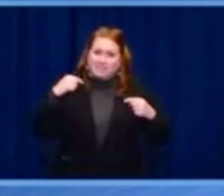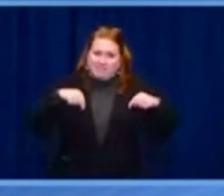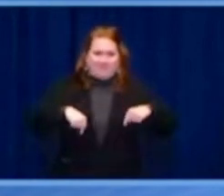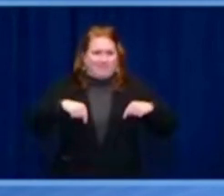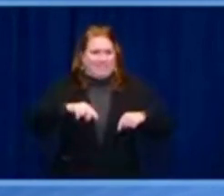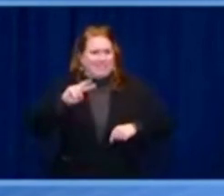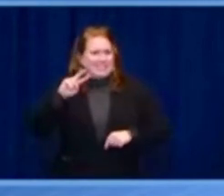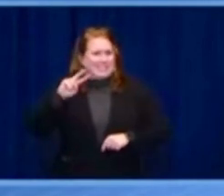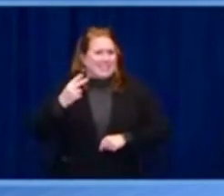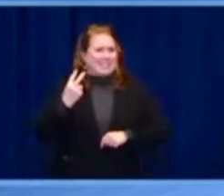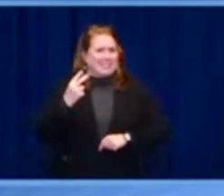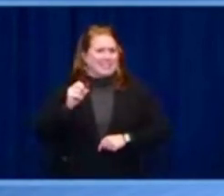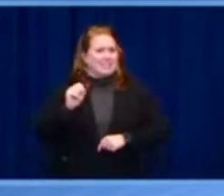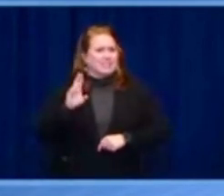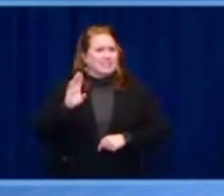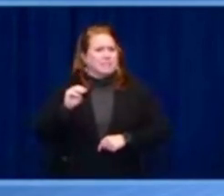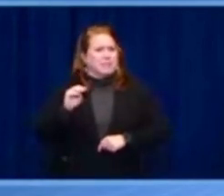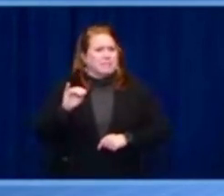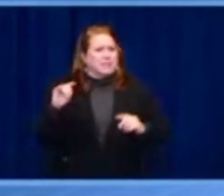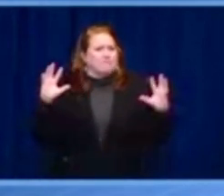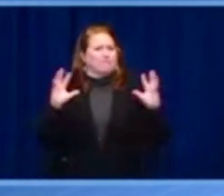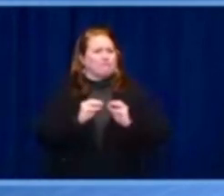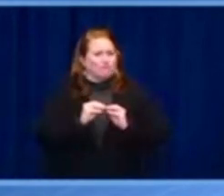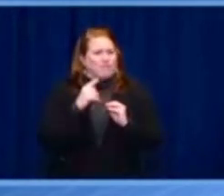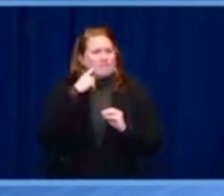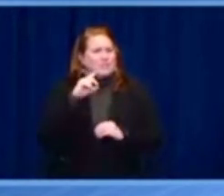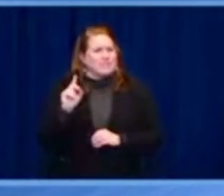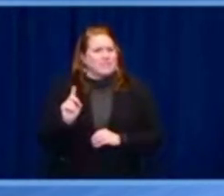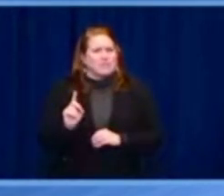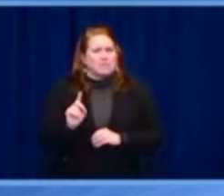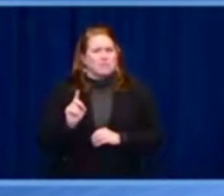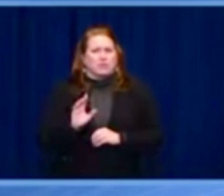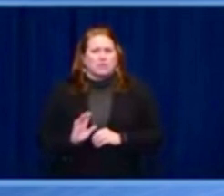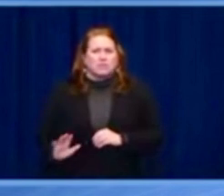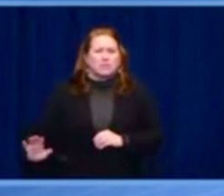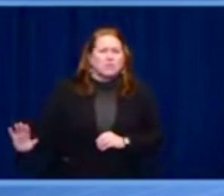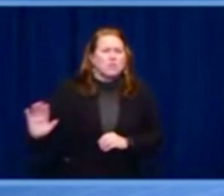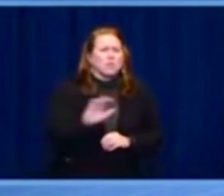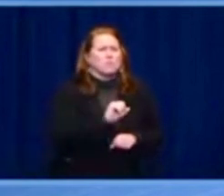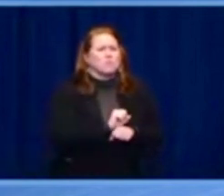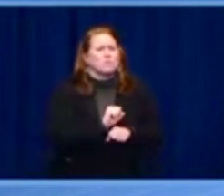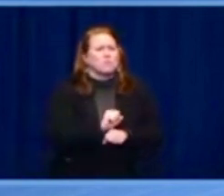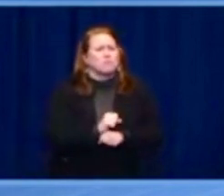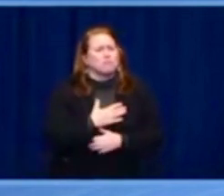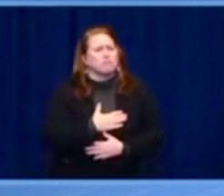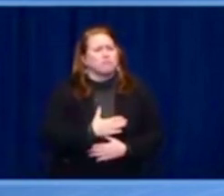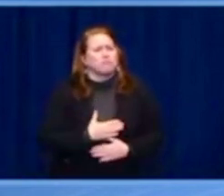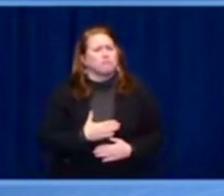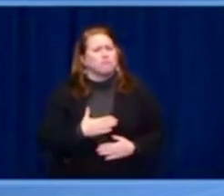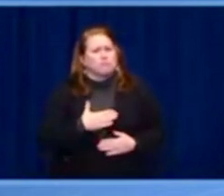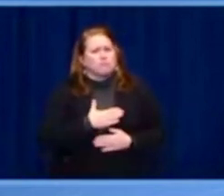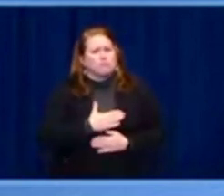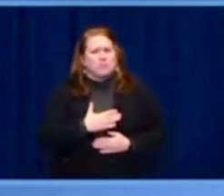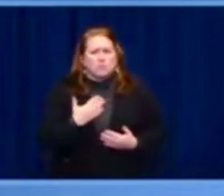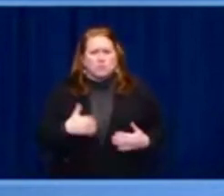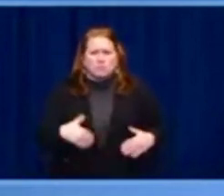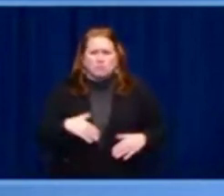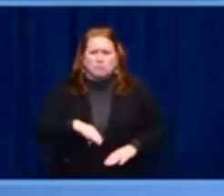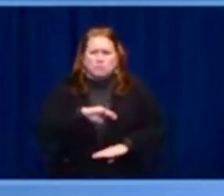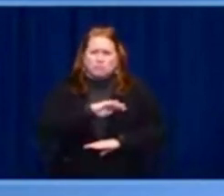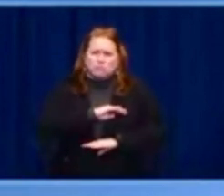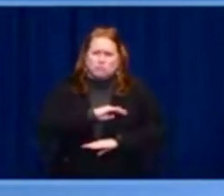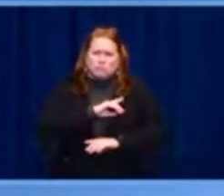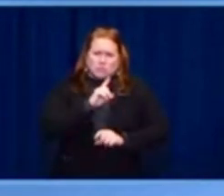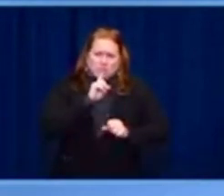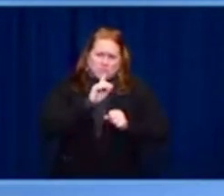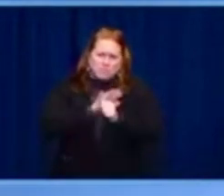gathered here and everyone watching around the world takes away from this summit. It's working, it's working. You know when